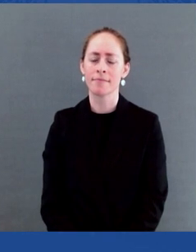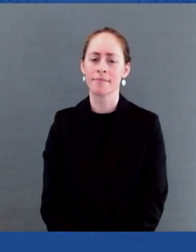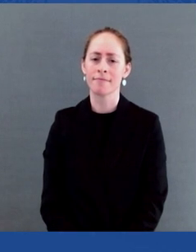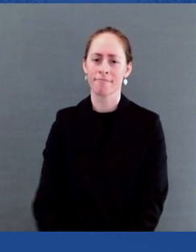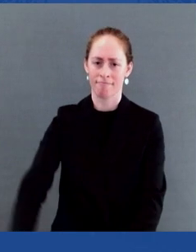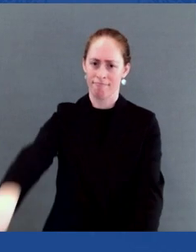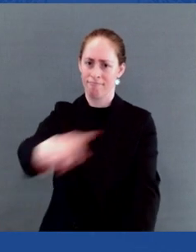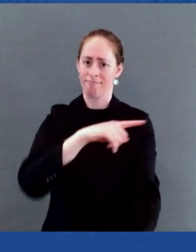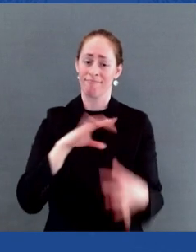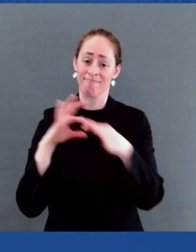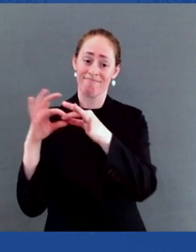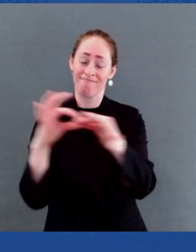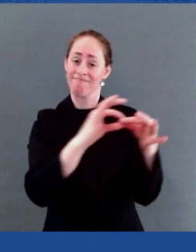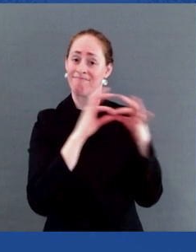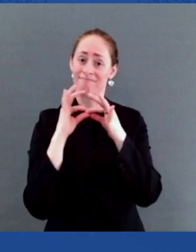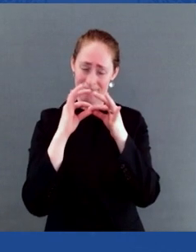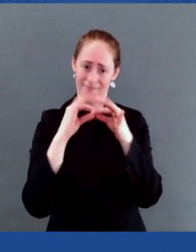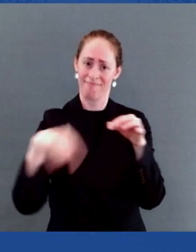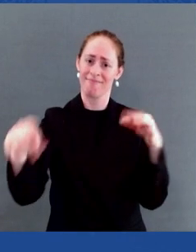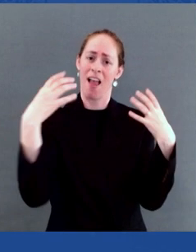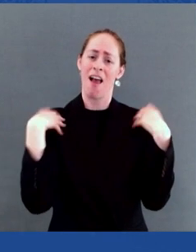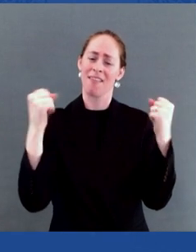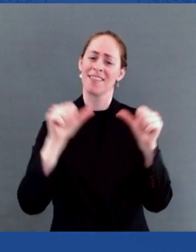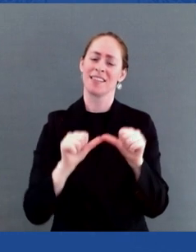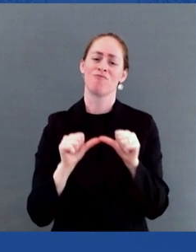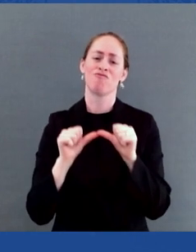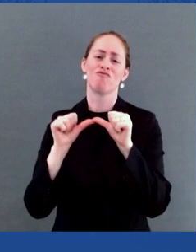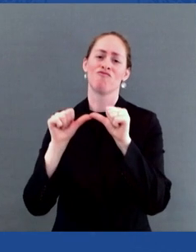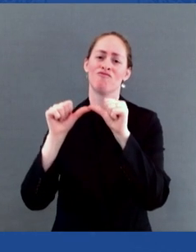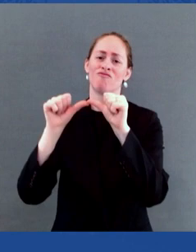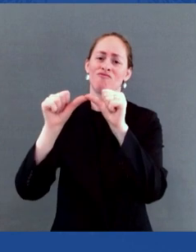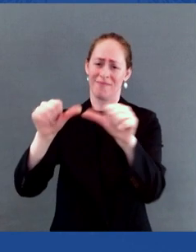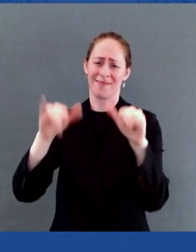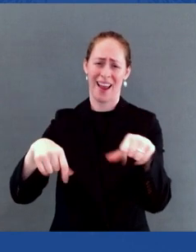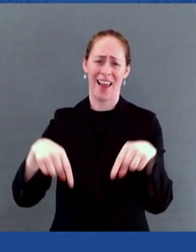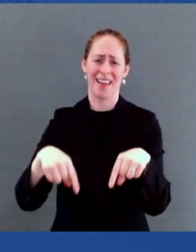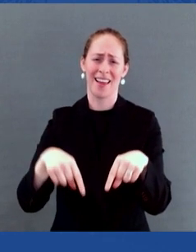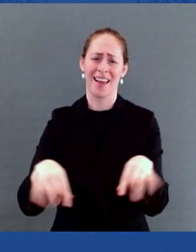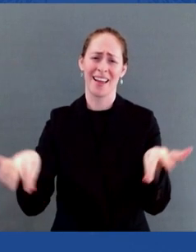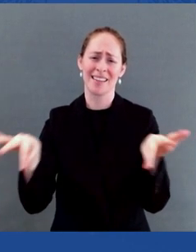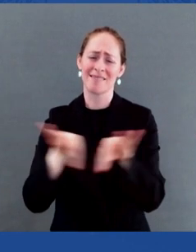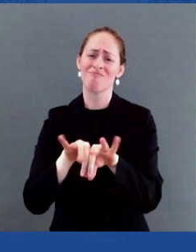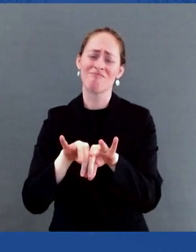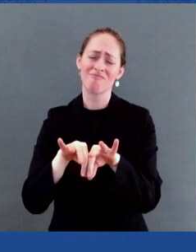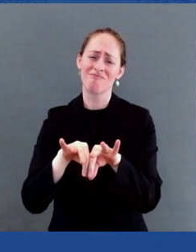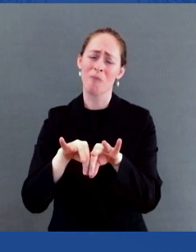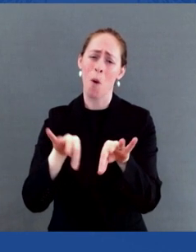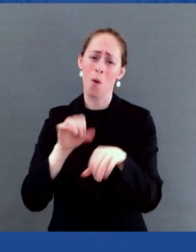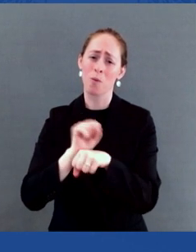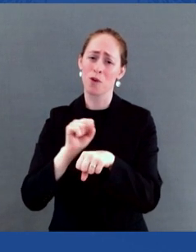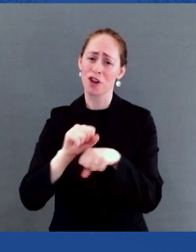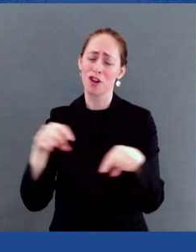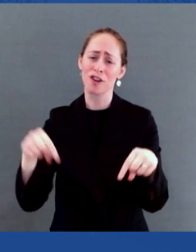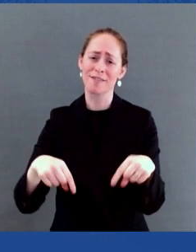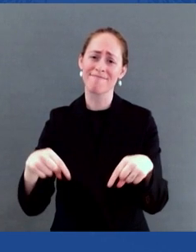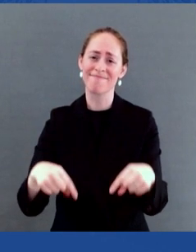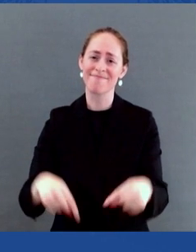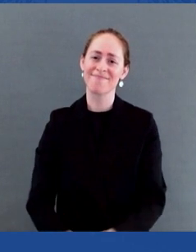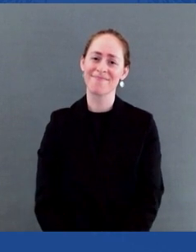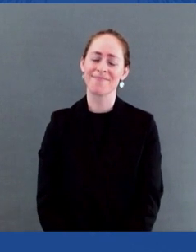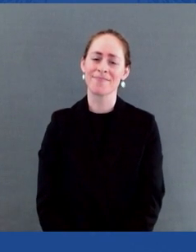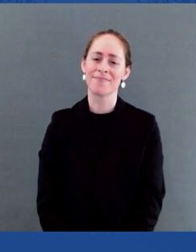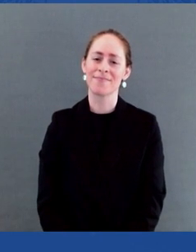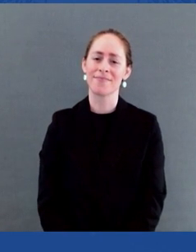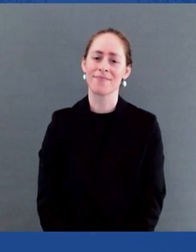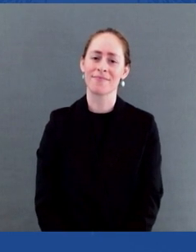calling to which we could be dedicated than our commitment to save lives. And this is the one area where we can get a lot more done